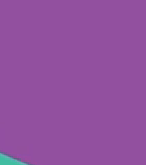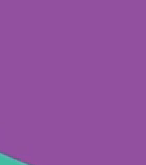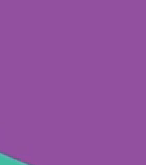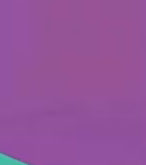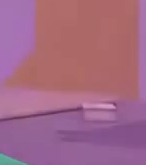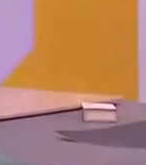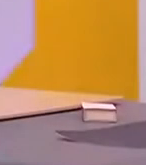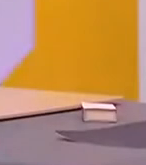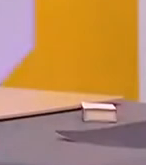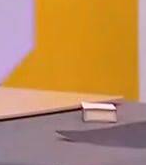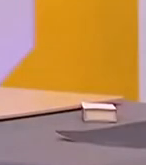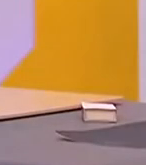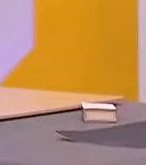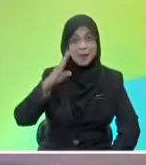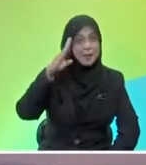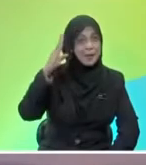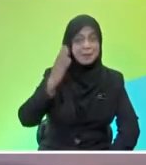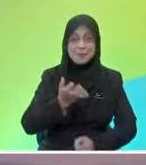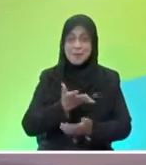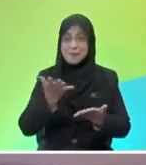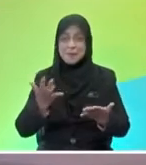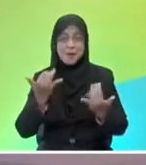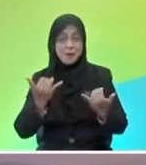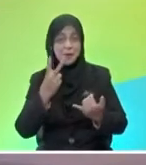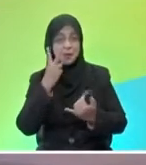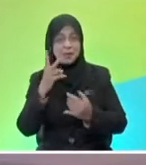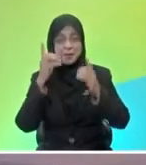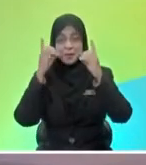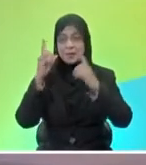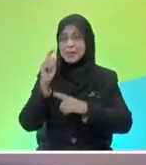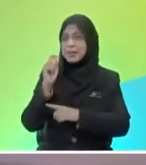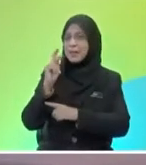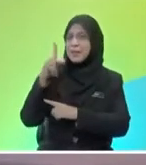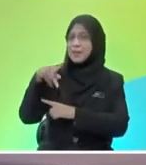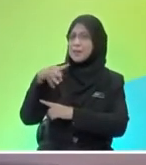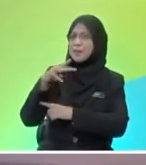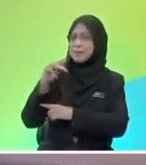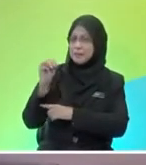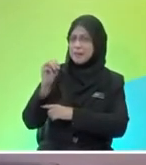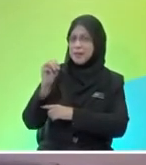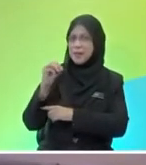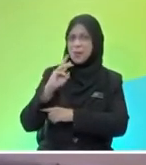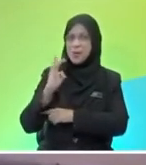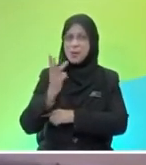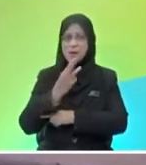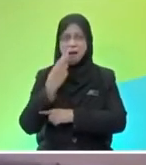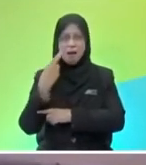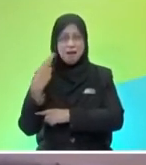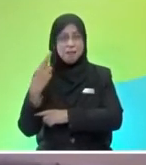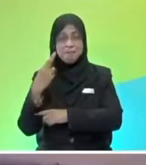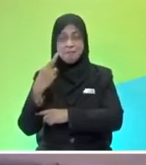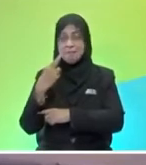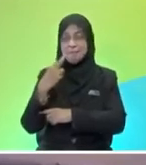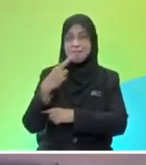Ok. Wait, Hello everyone, you are now watching DDX TV KPM and we are in the slot of